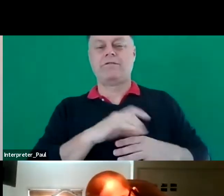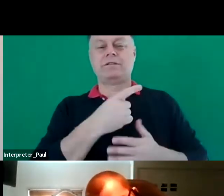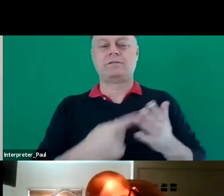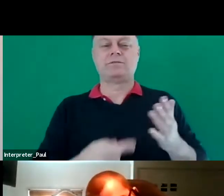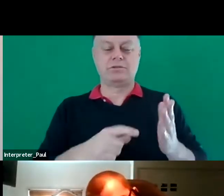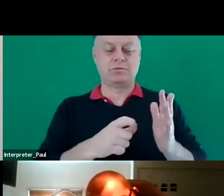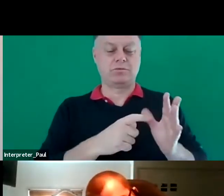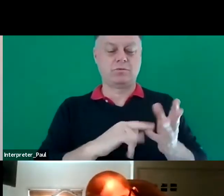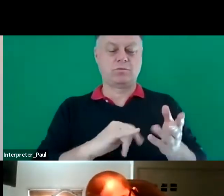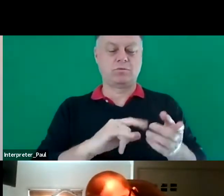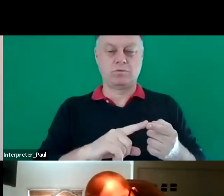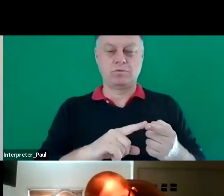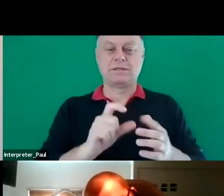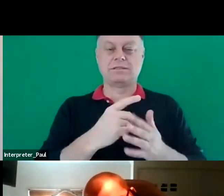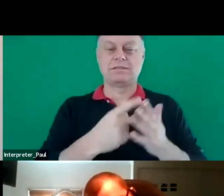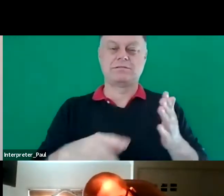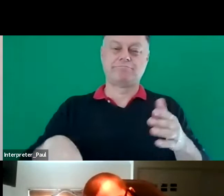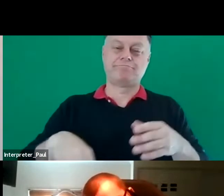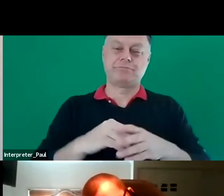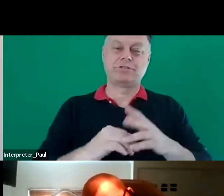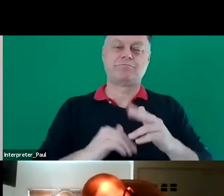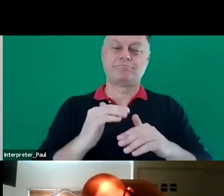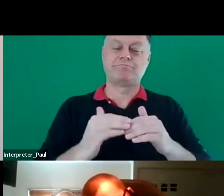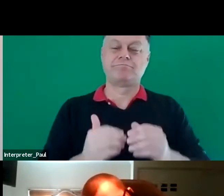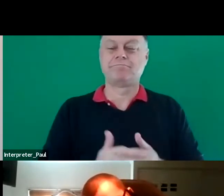and disability inclusive development.